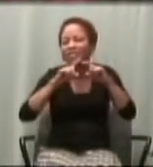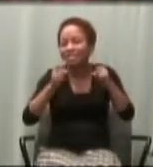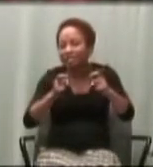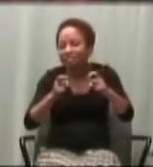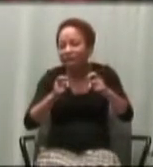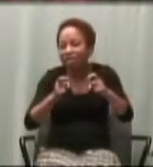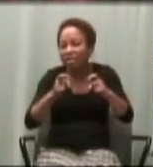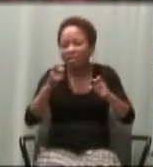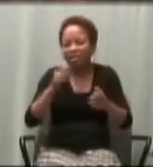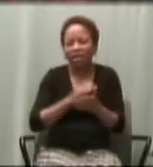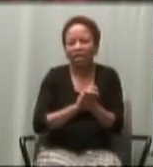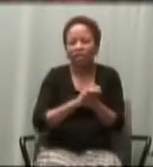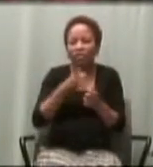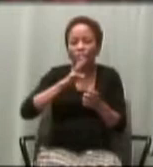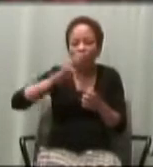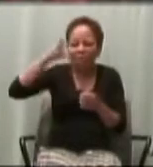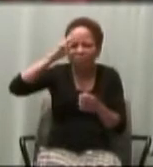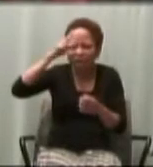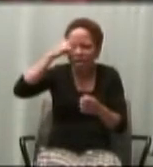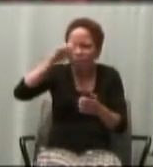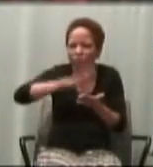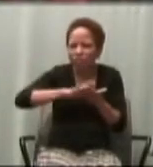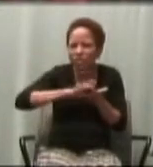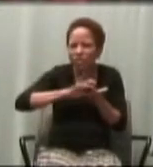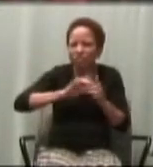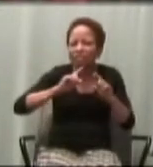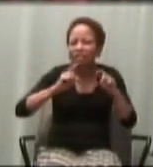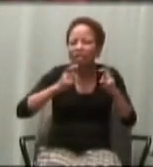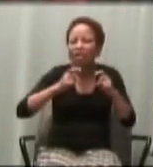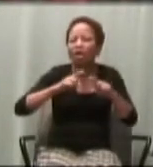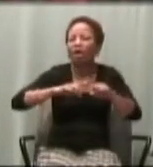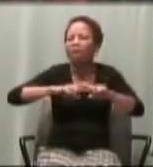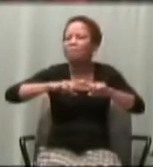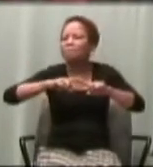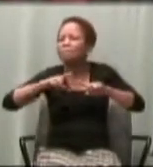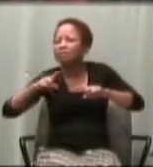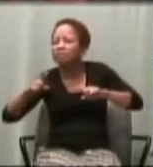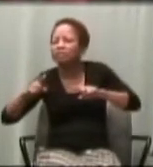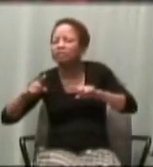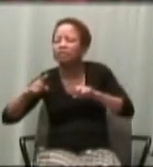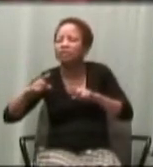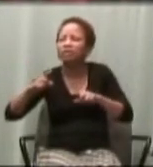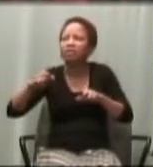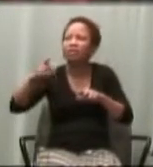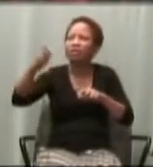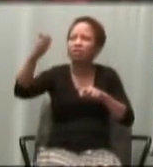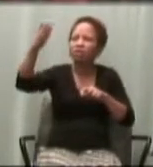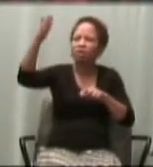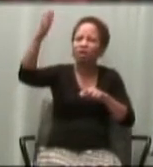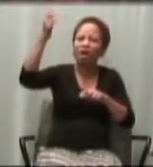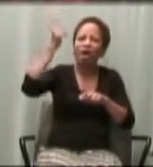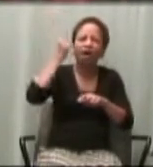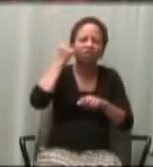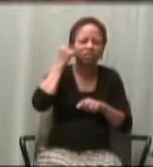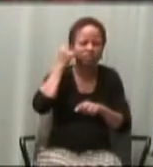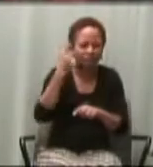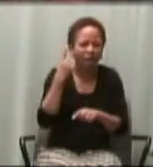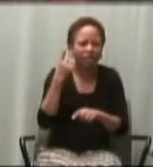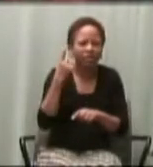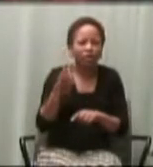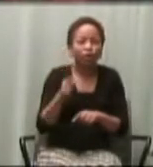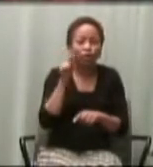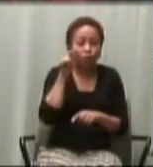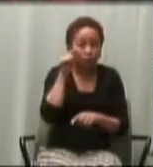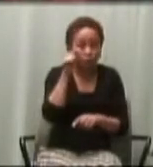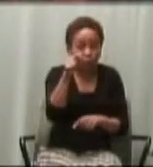sin. But God, in God's wisdom, understands that you and I are